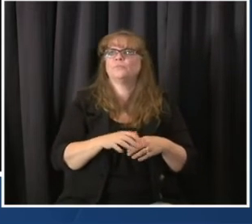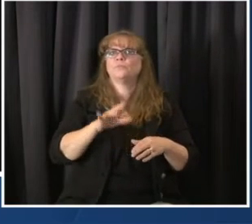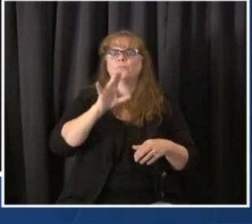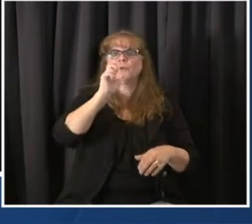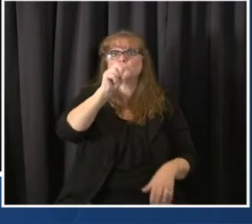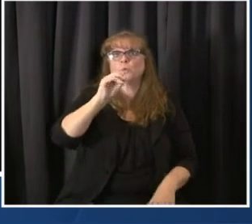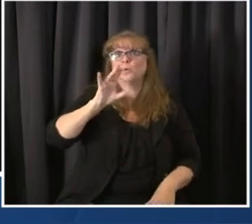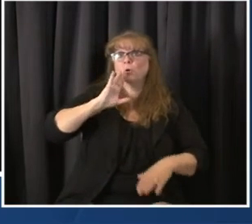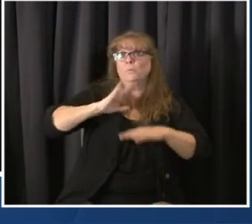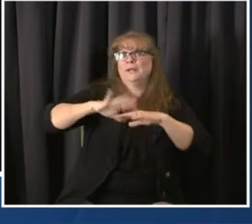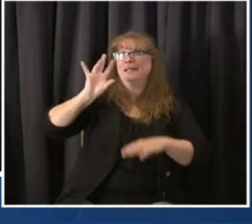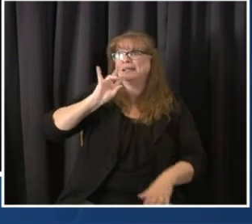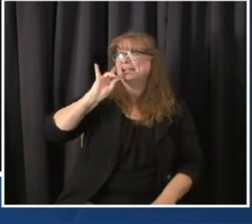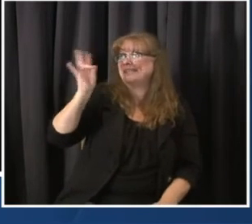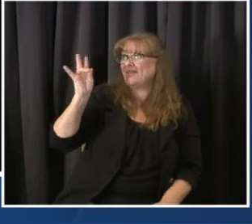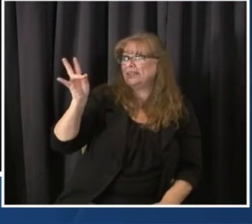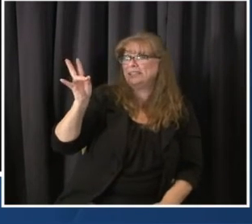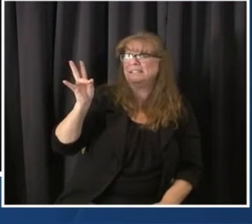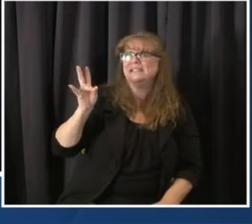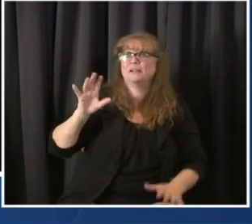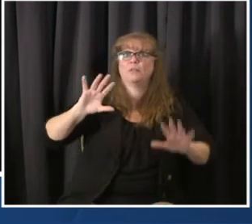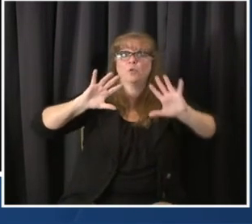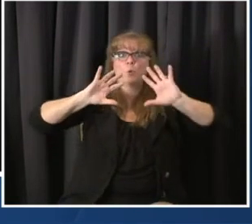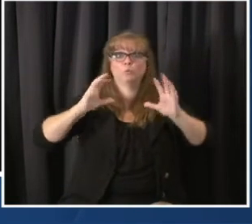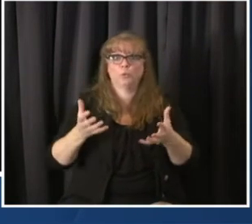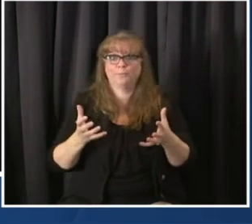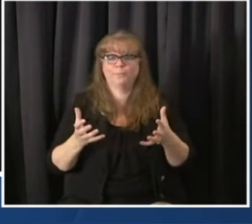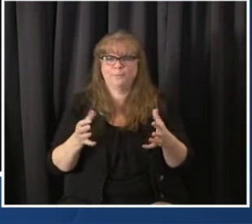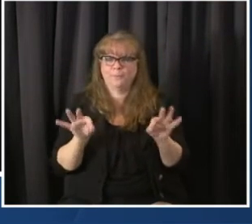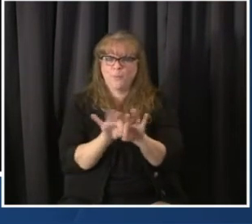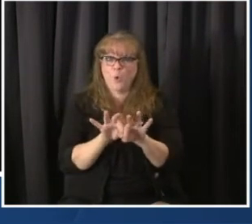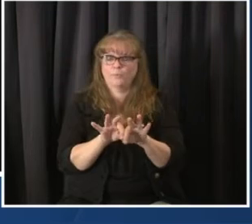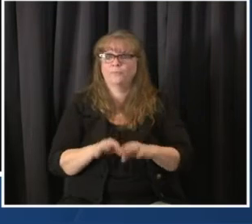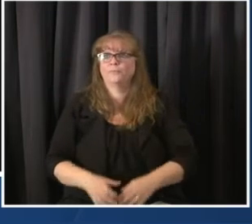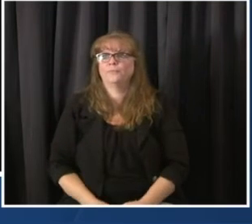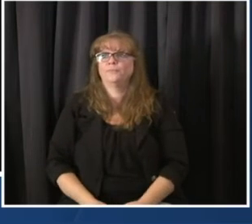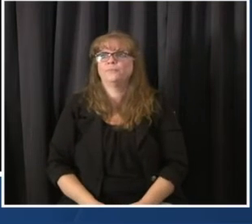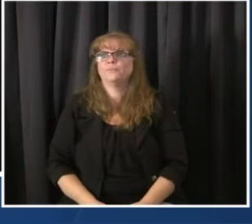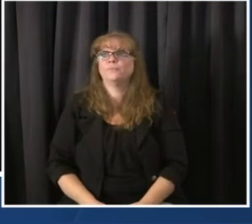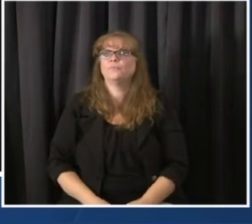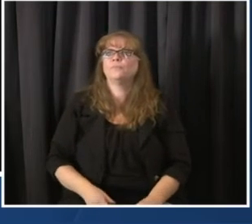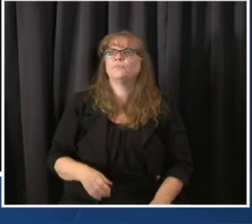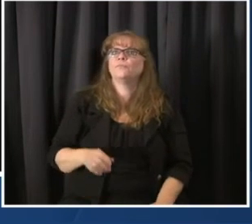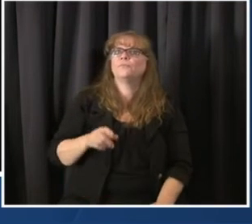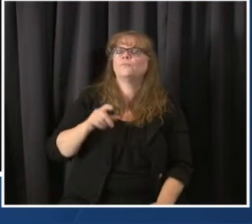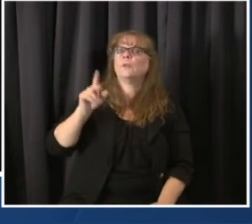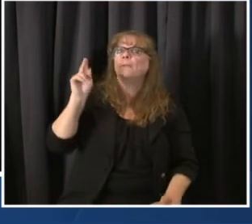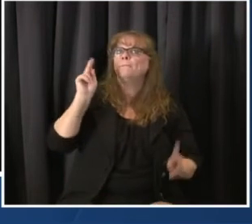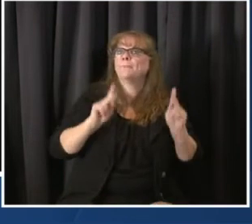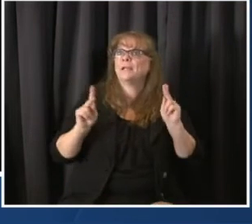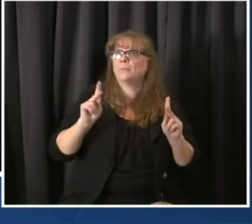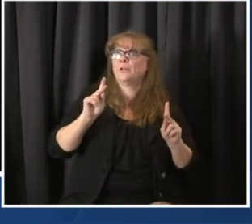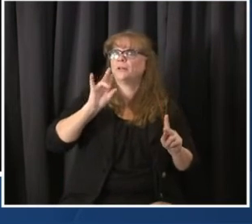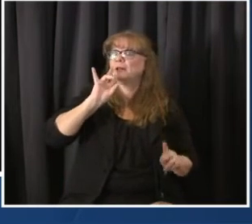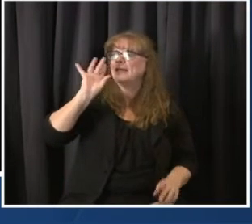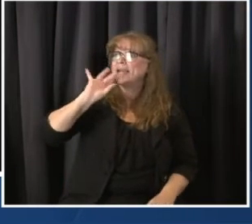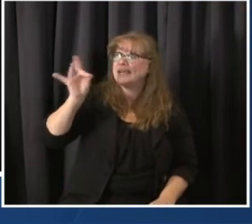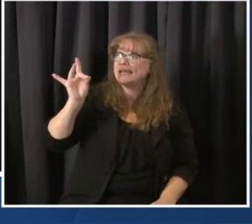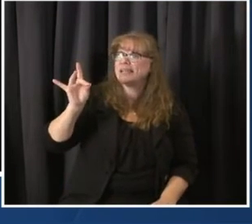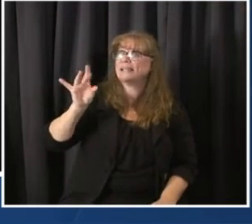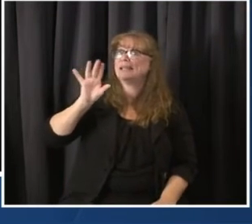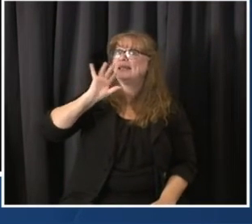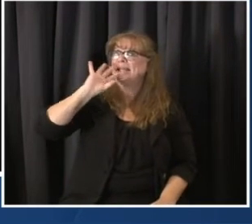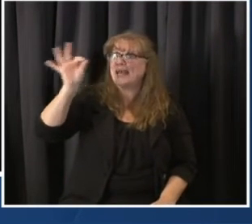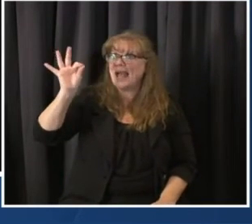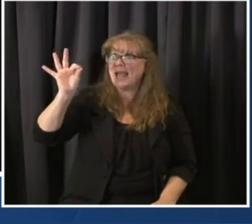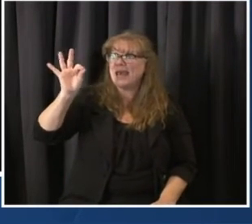literally by by age and people in their 80s and 90s are at a greater risk than people that are in their 70s. But even somebody in their mid